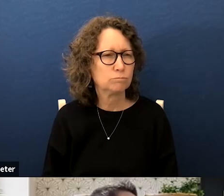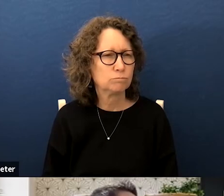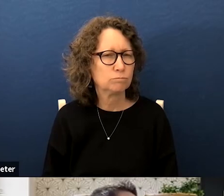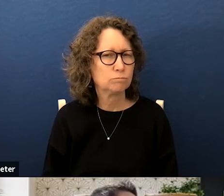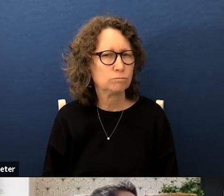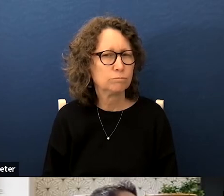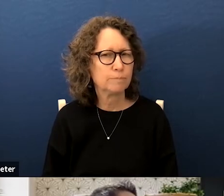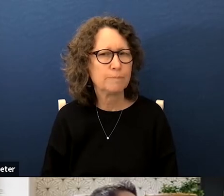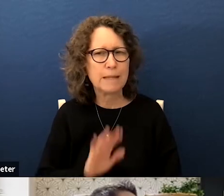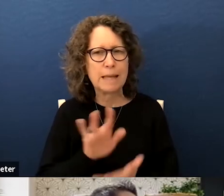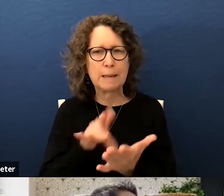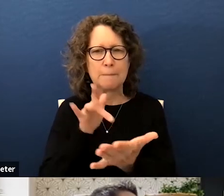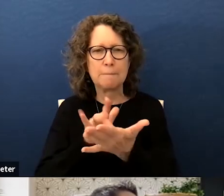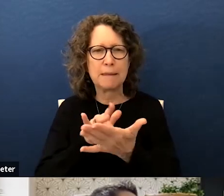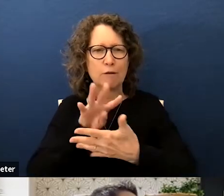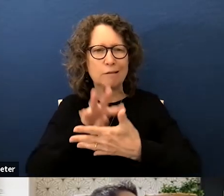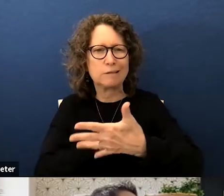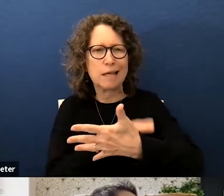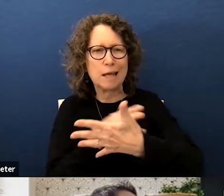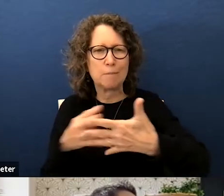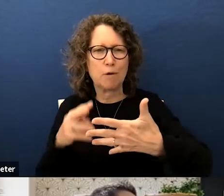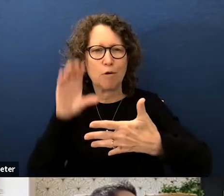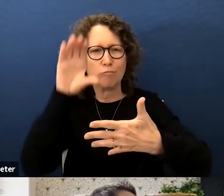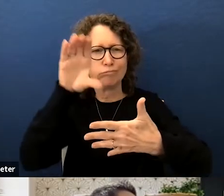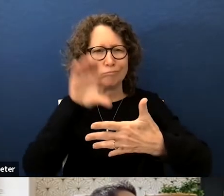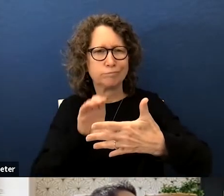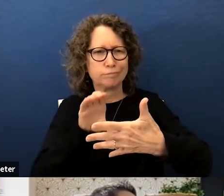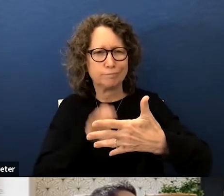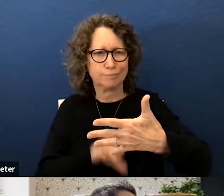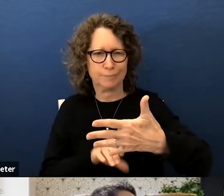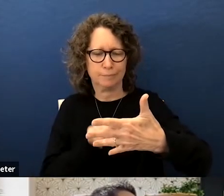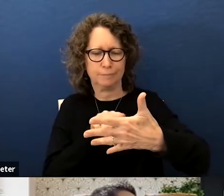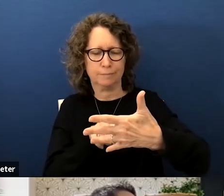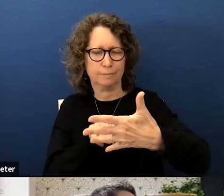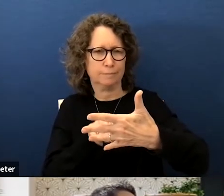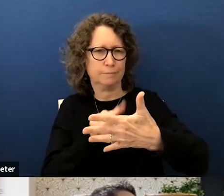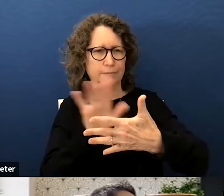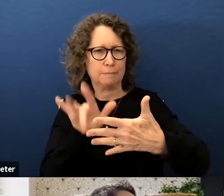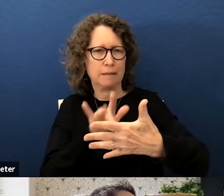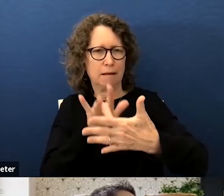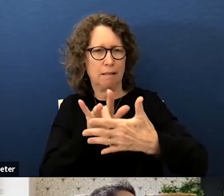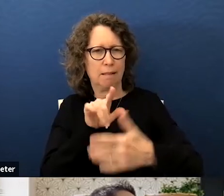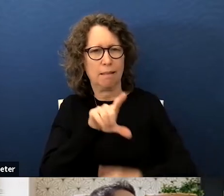it's the middle table right right the one that